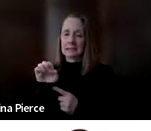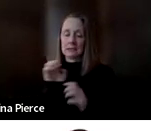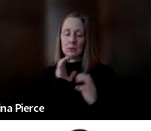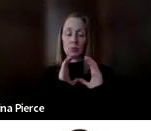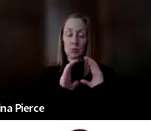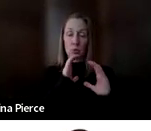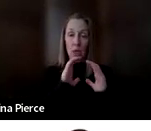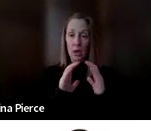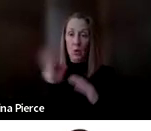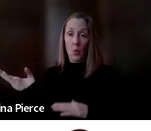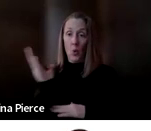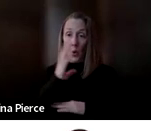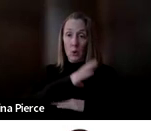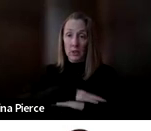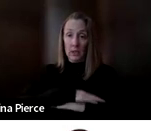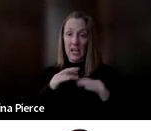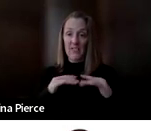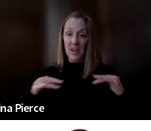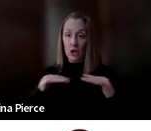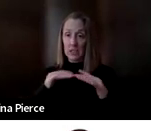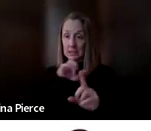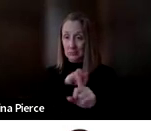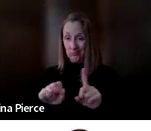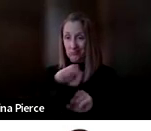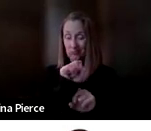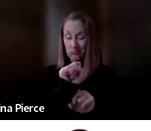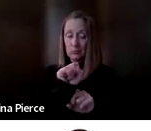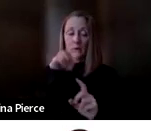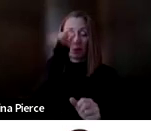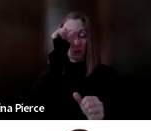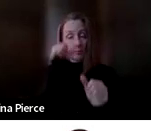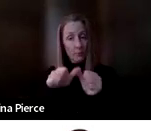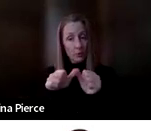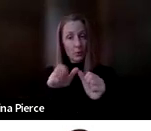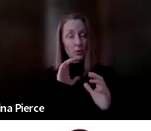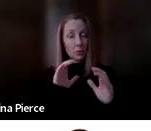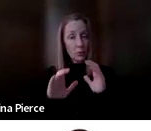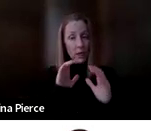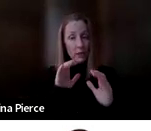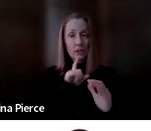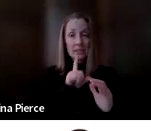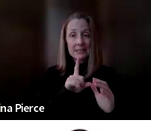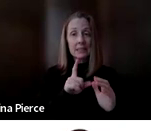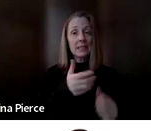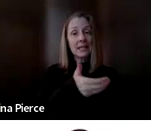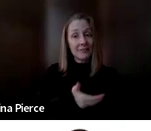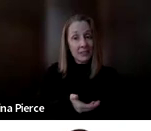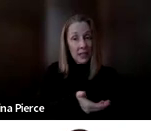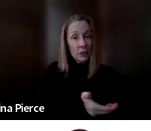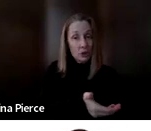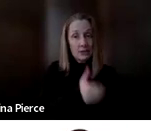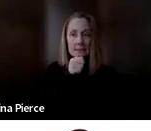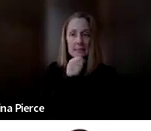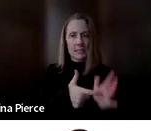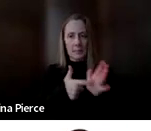of different contexts for the individual. And remembering that the communication is an invitation, not a demand. So, for example,